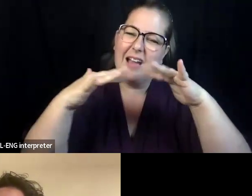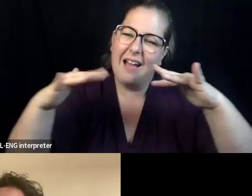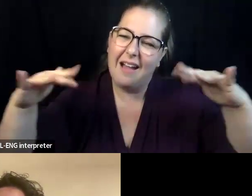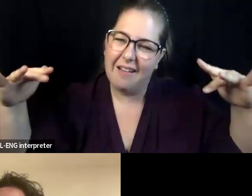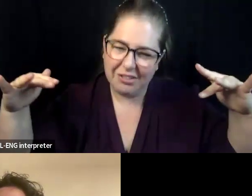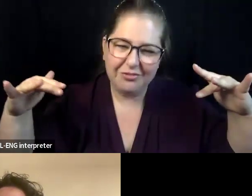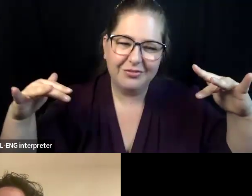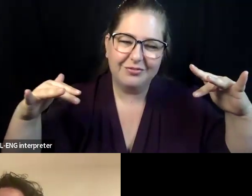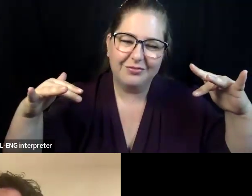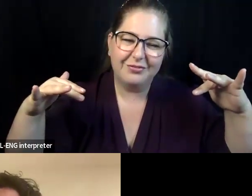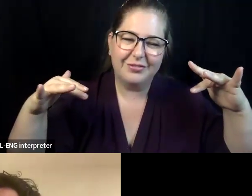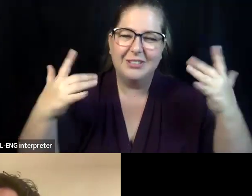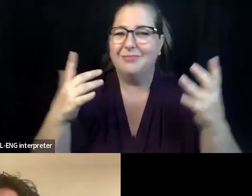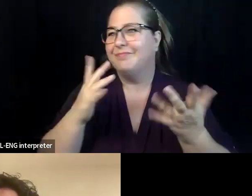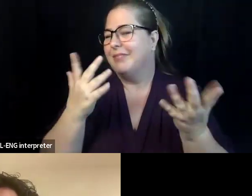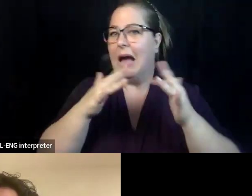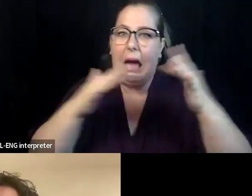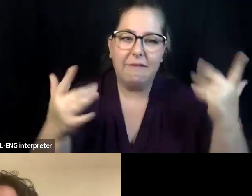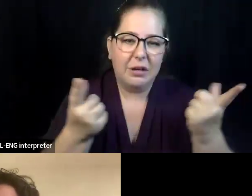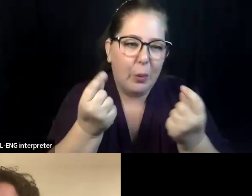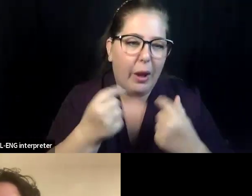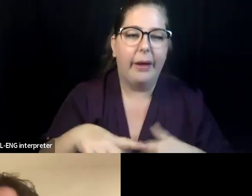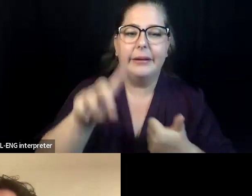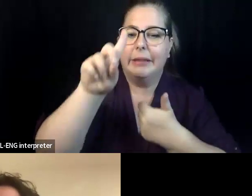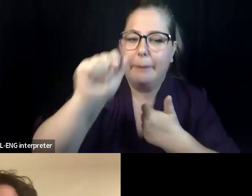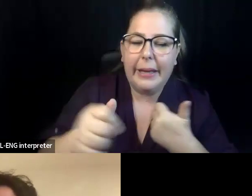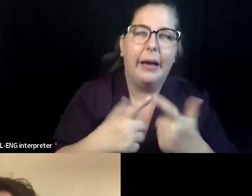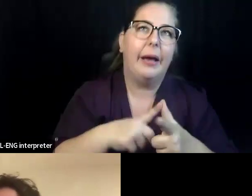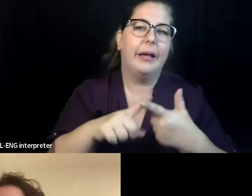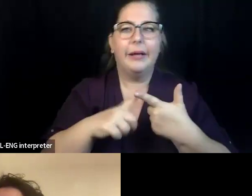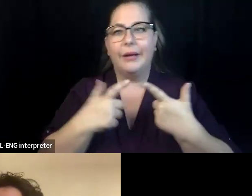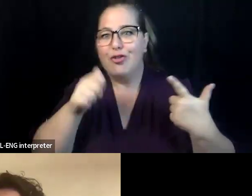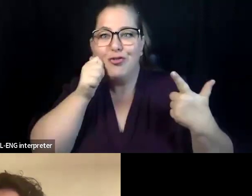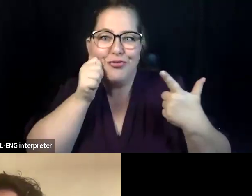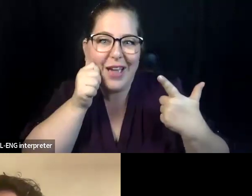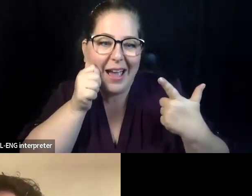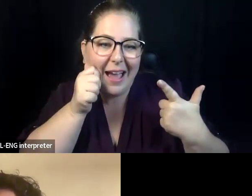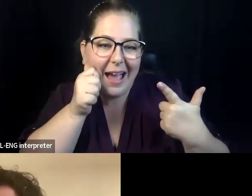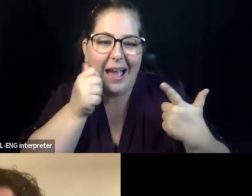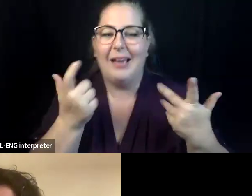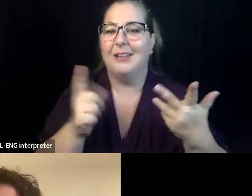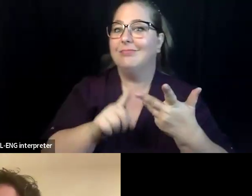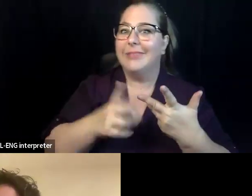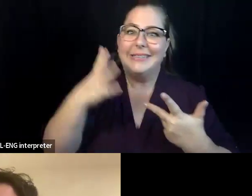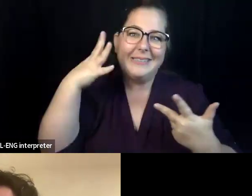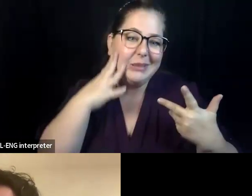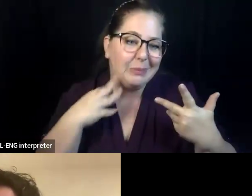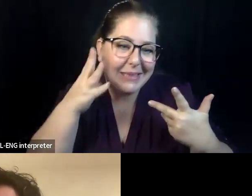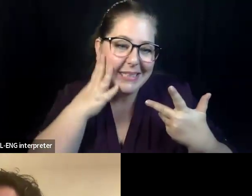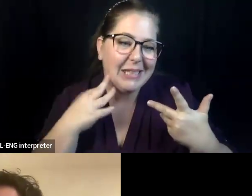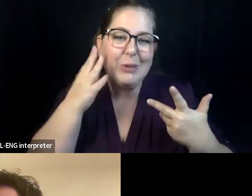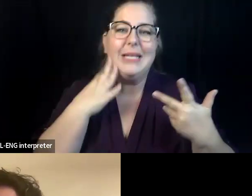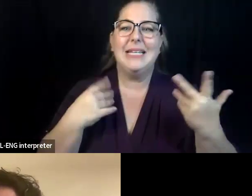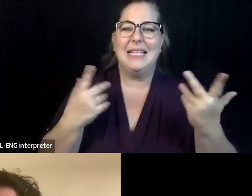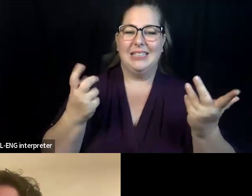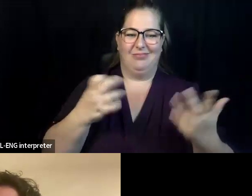also, you know, experiences of those who haven't all always felt belonging within, um, disability community.